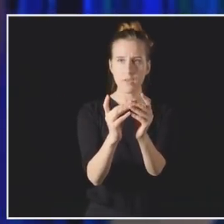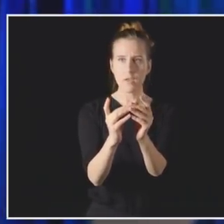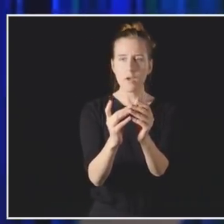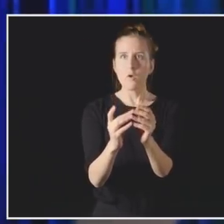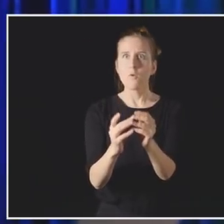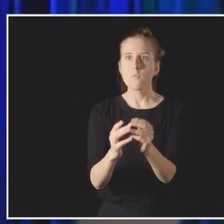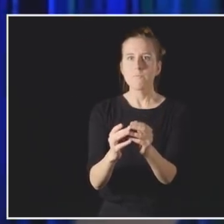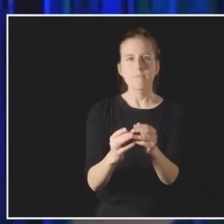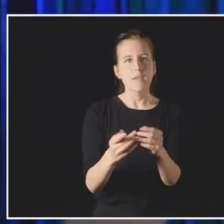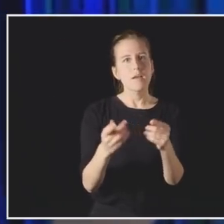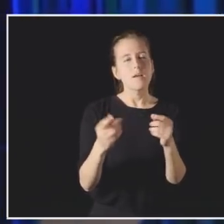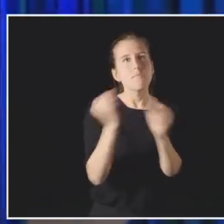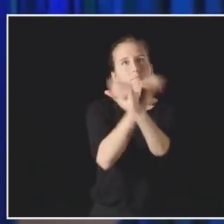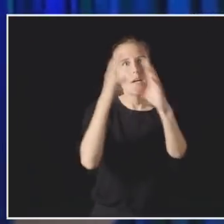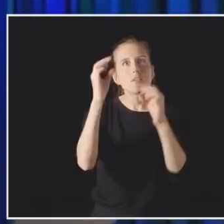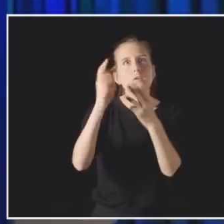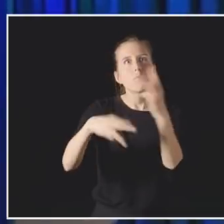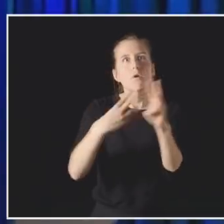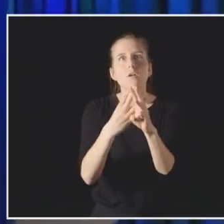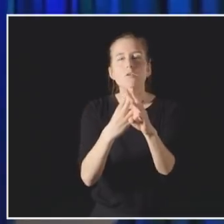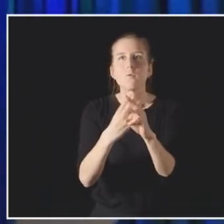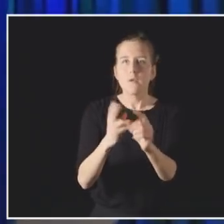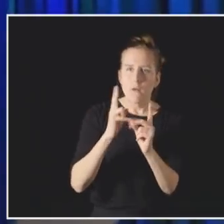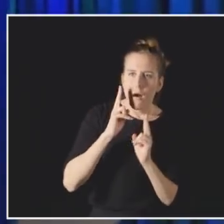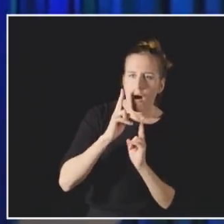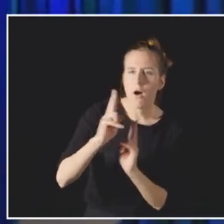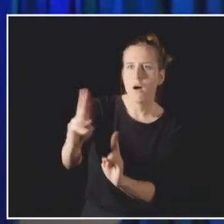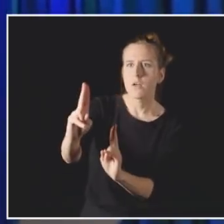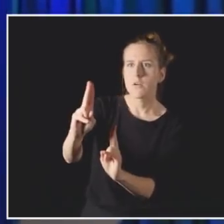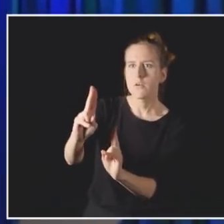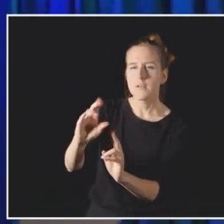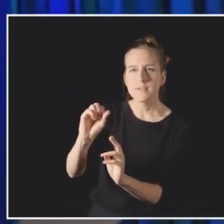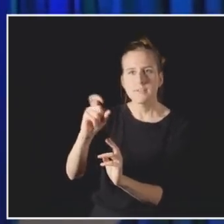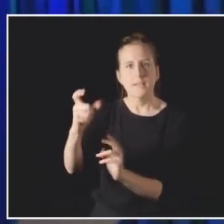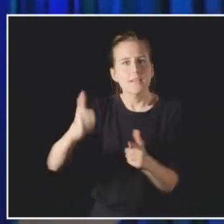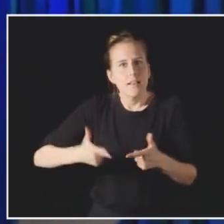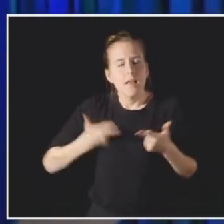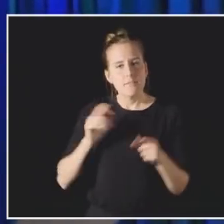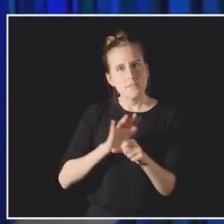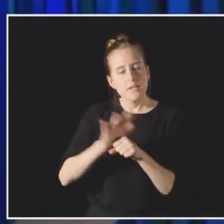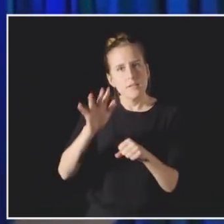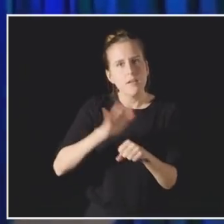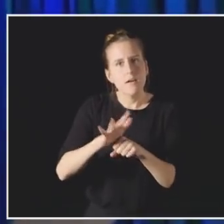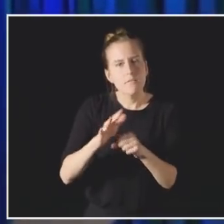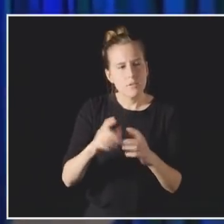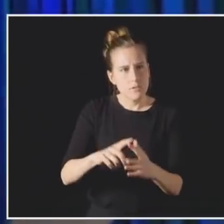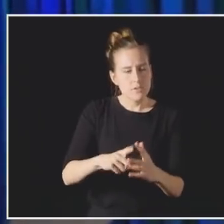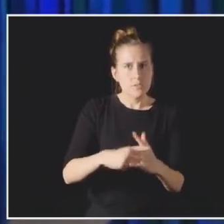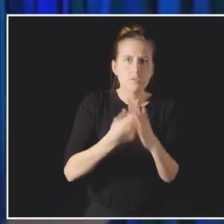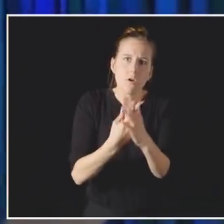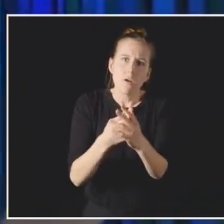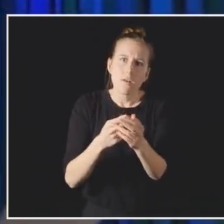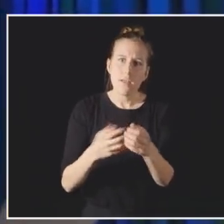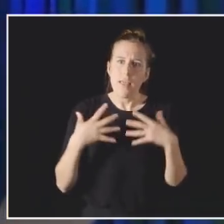our sexuality enough to have an authentic conversation with another human being.